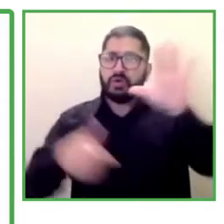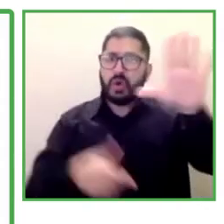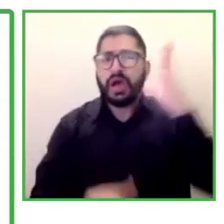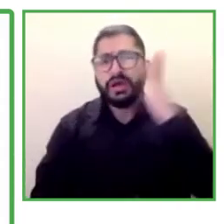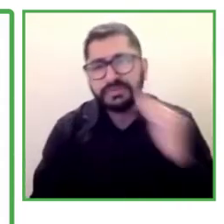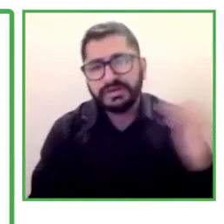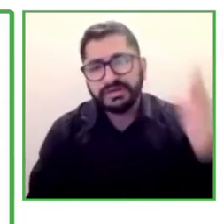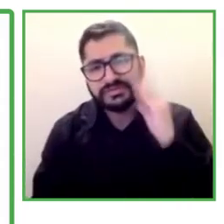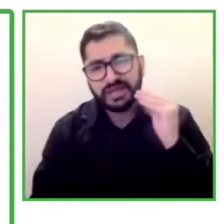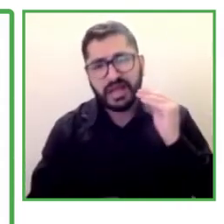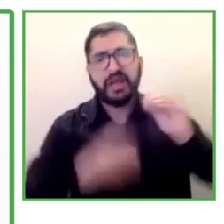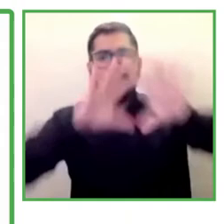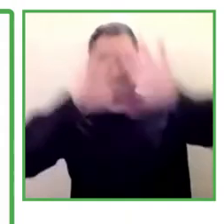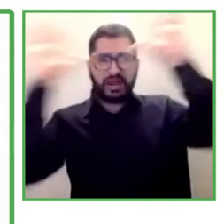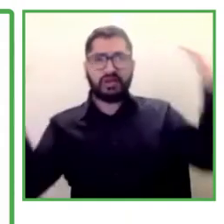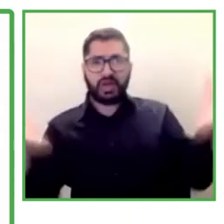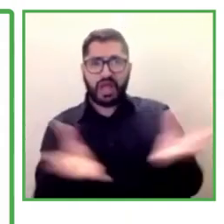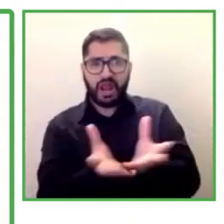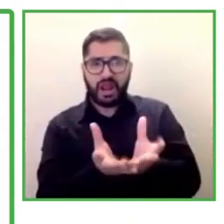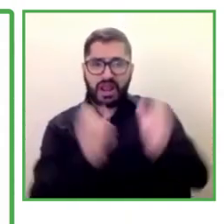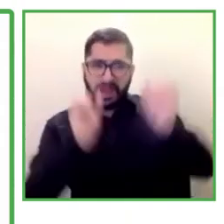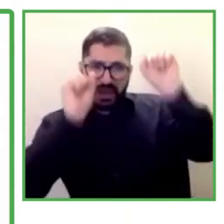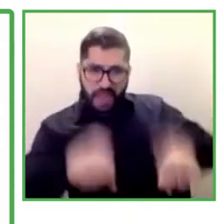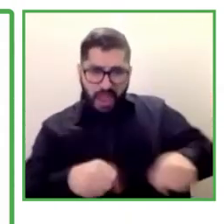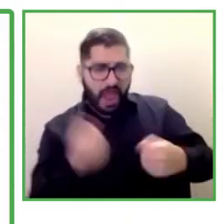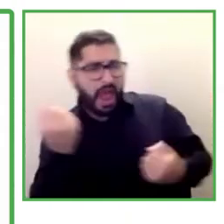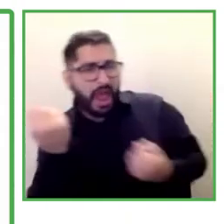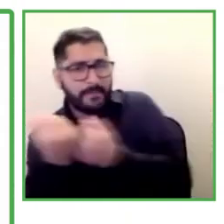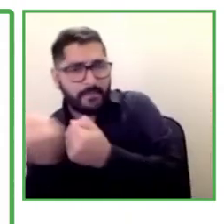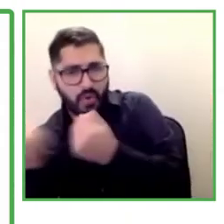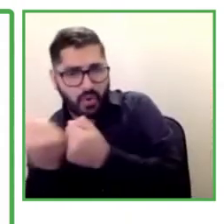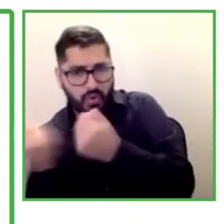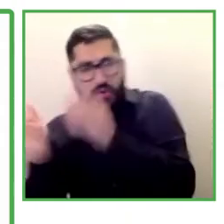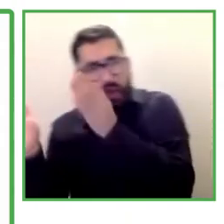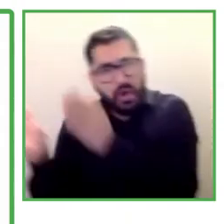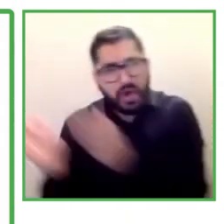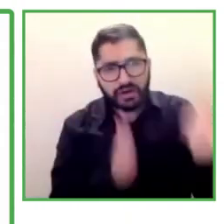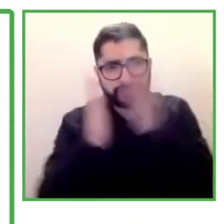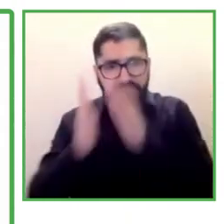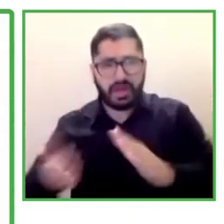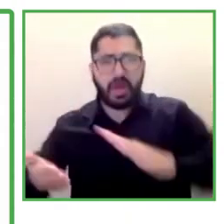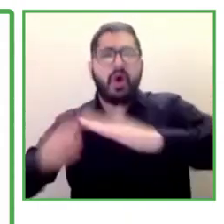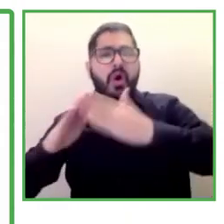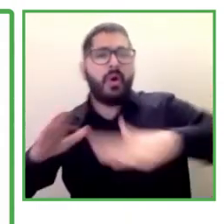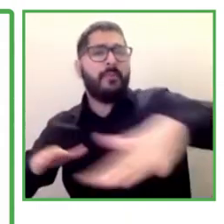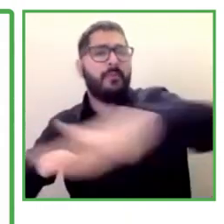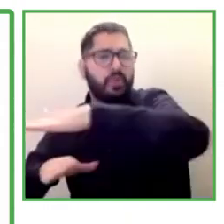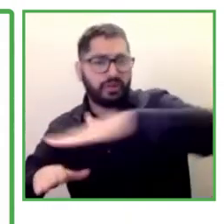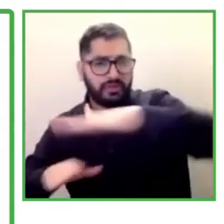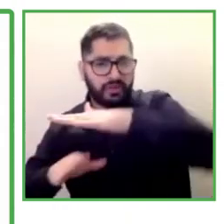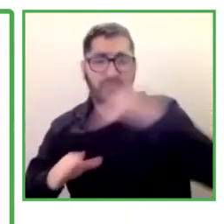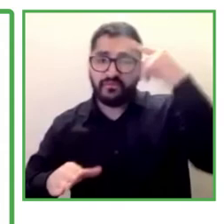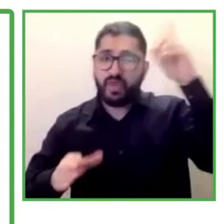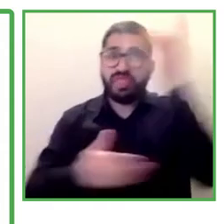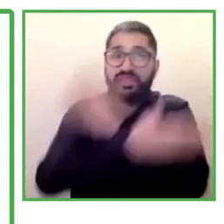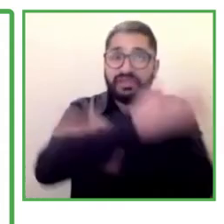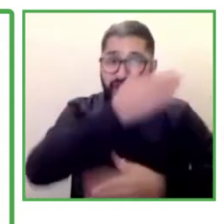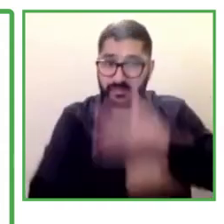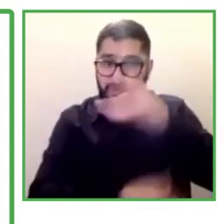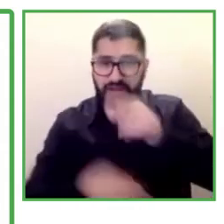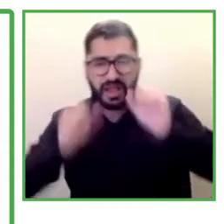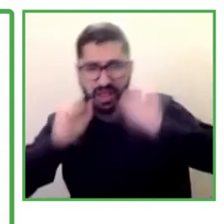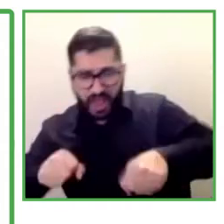internationally. She has worked with different organizations of people with disabilities and in the management of programs that are related to this